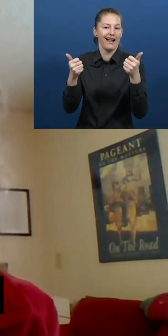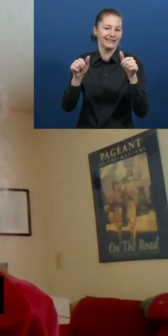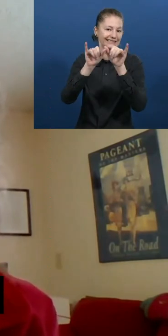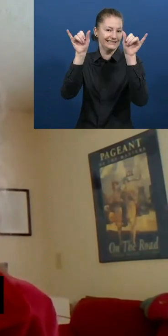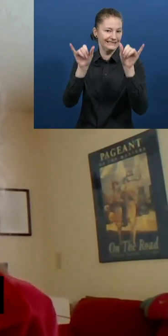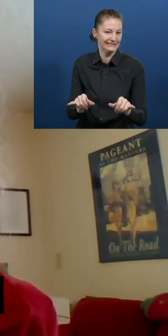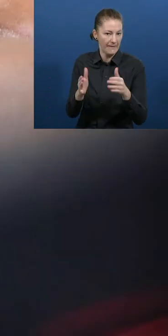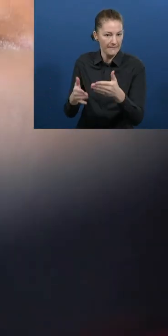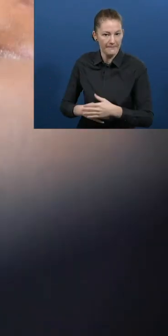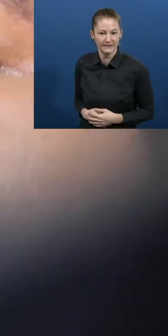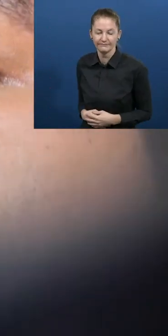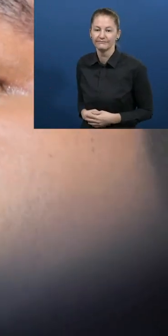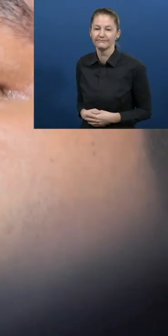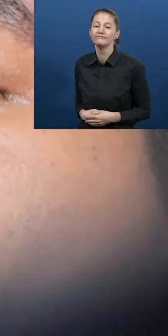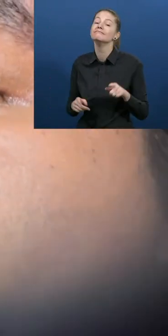system.